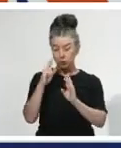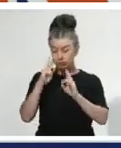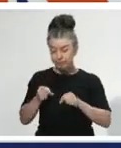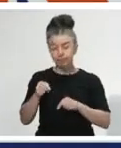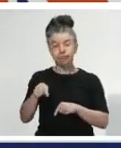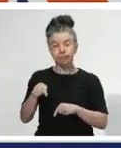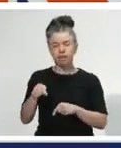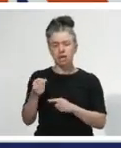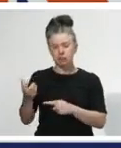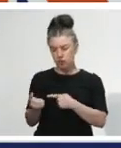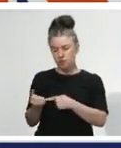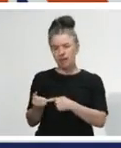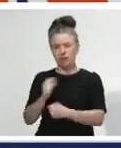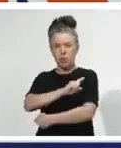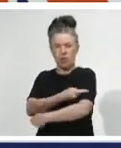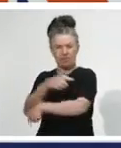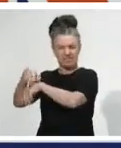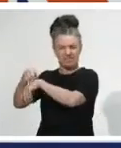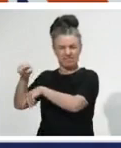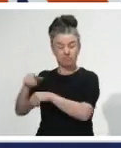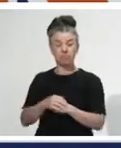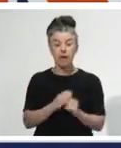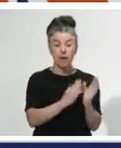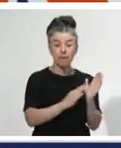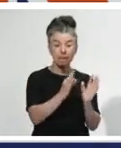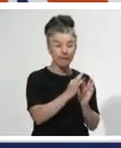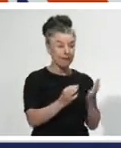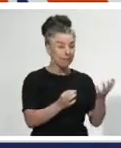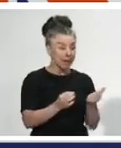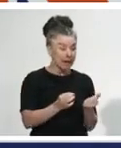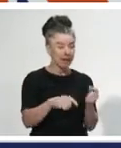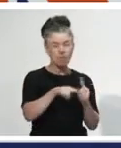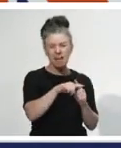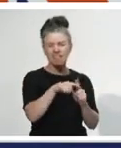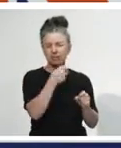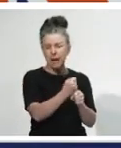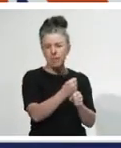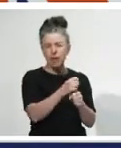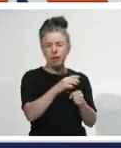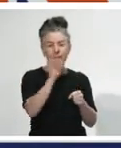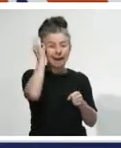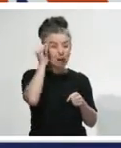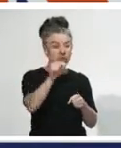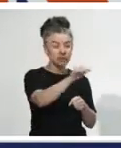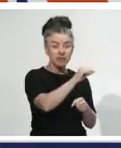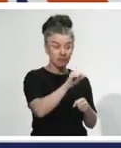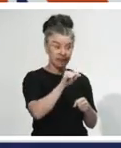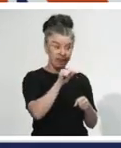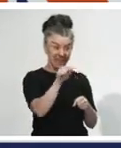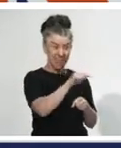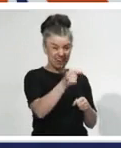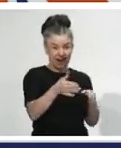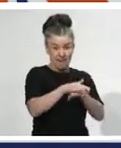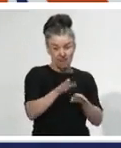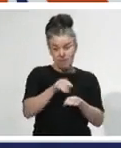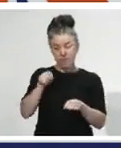and so yes, the way that MPs pay and others such as local government sits within that legislation.